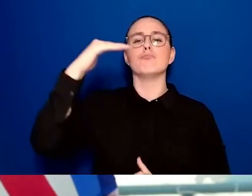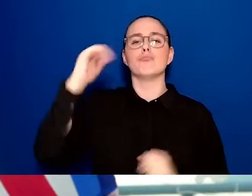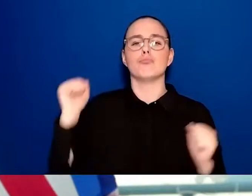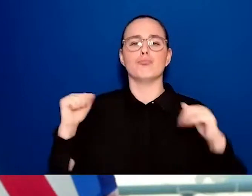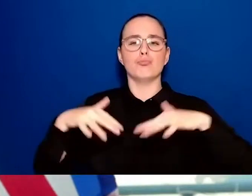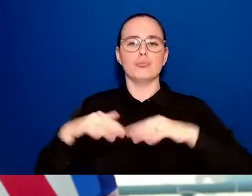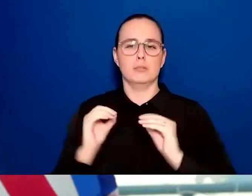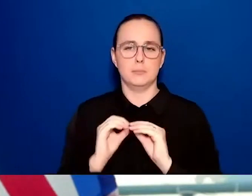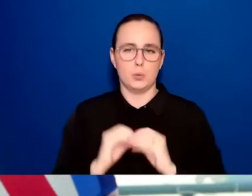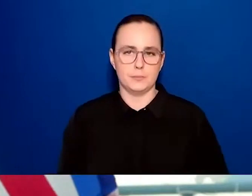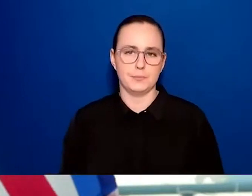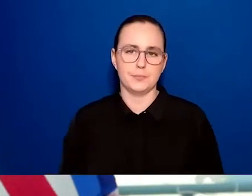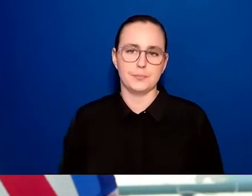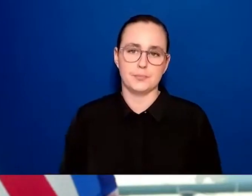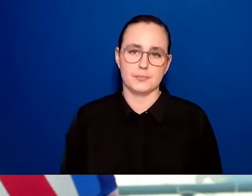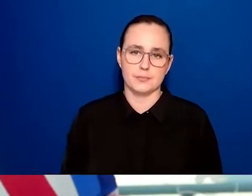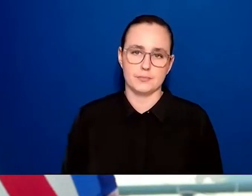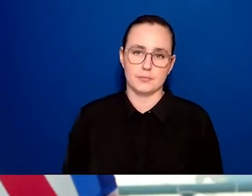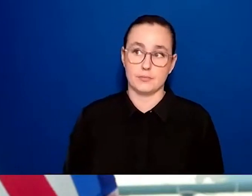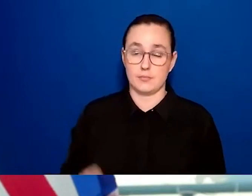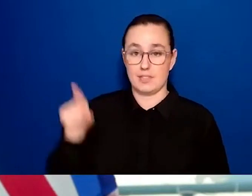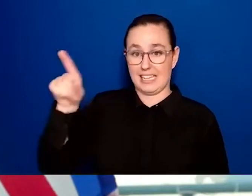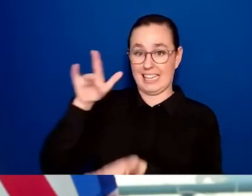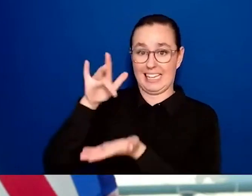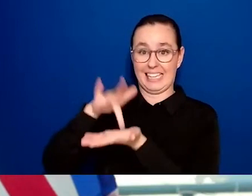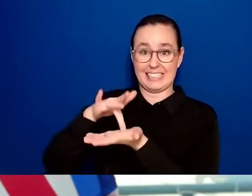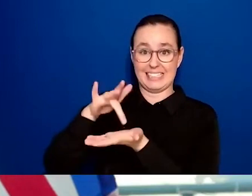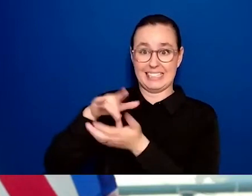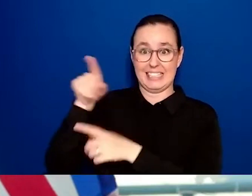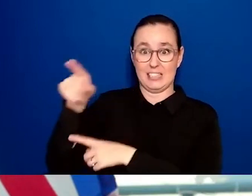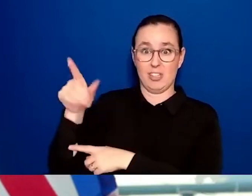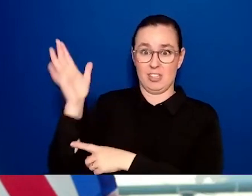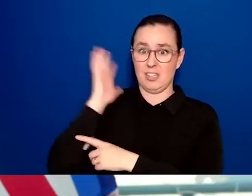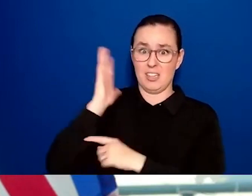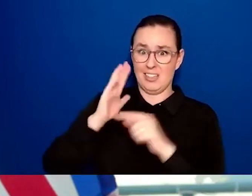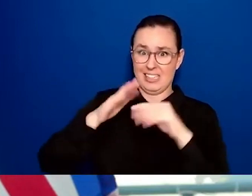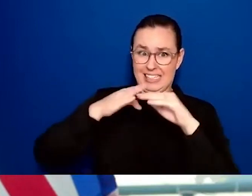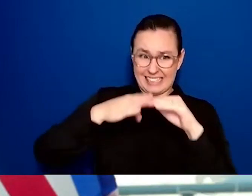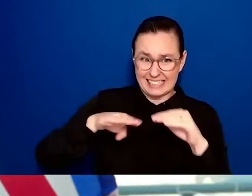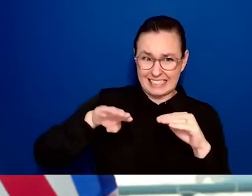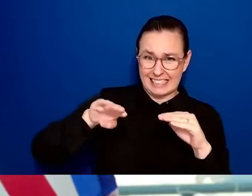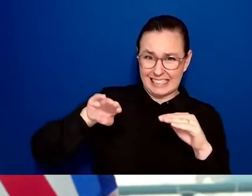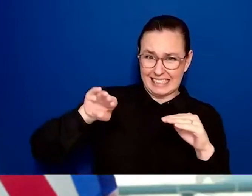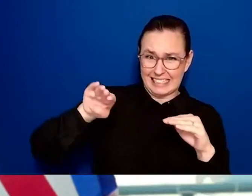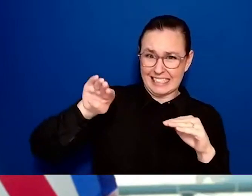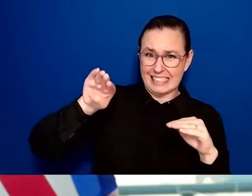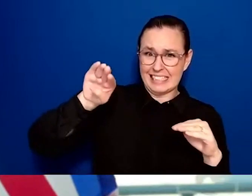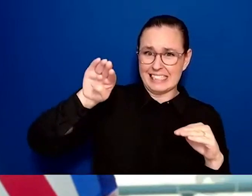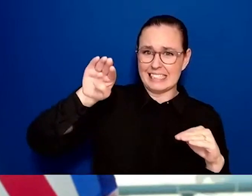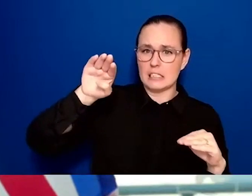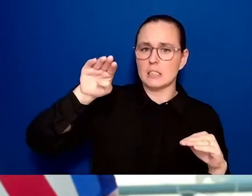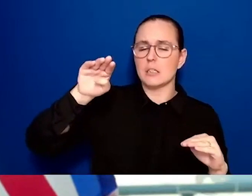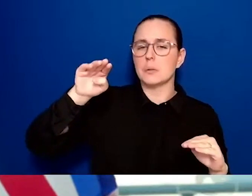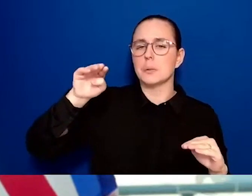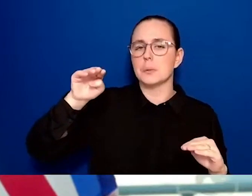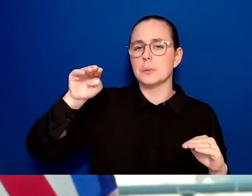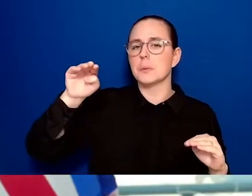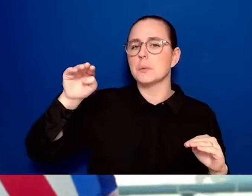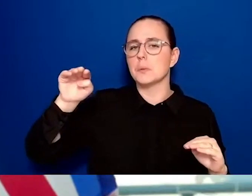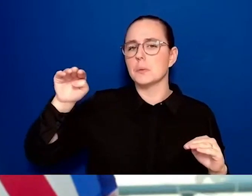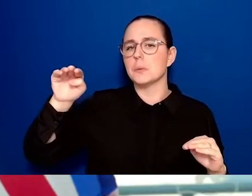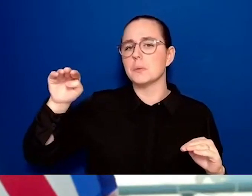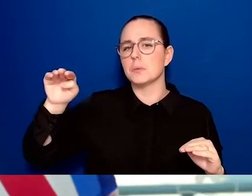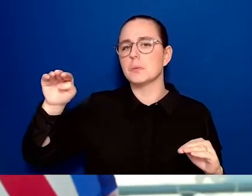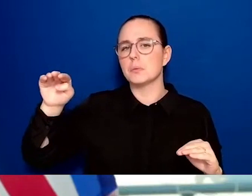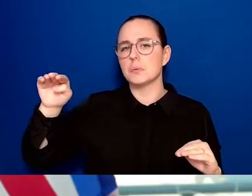central Okanagan, so this allows us to take off some of those restrictions that were most onerous in the